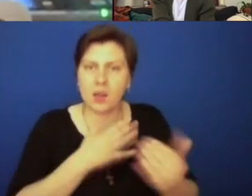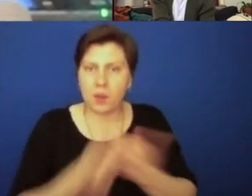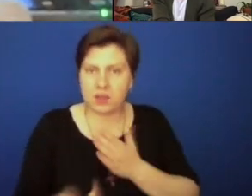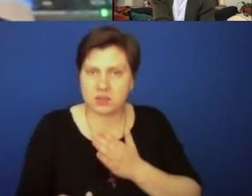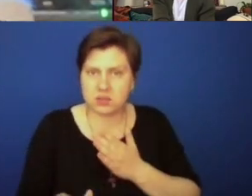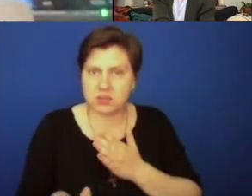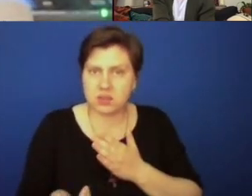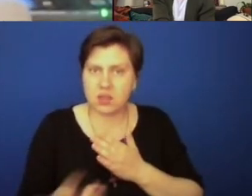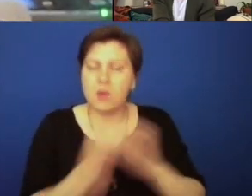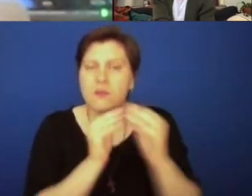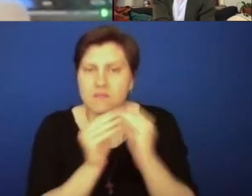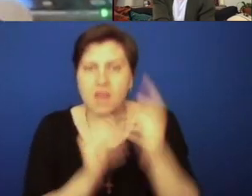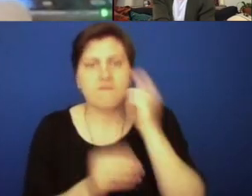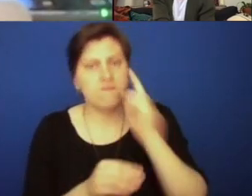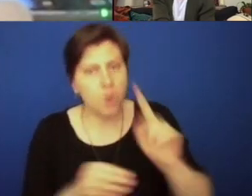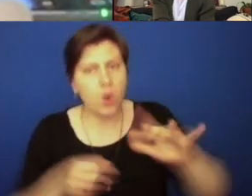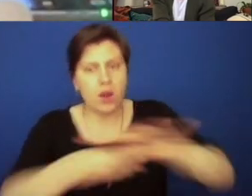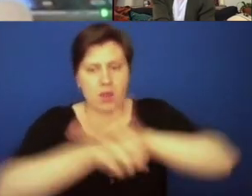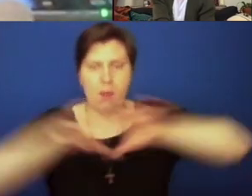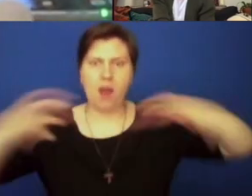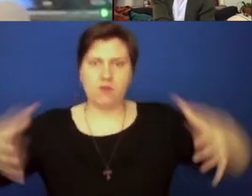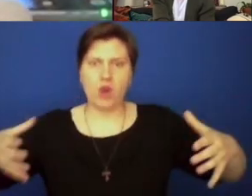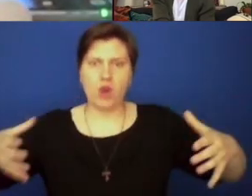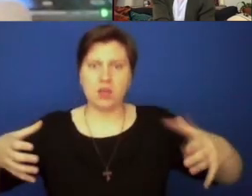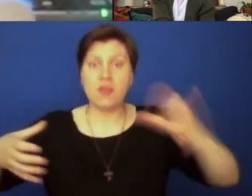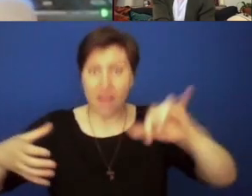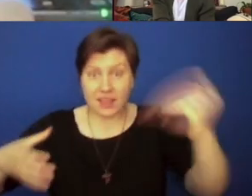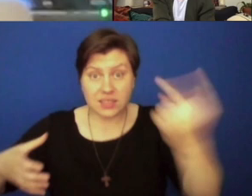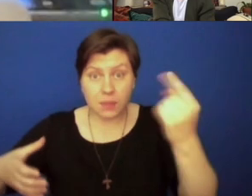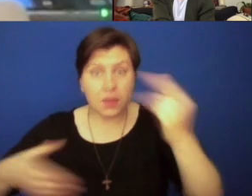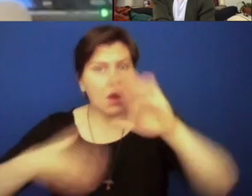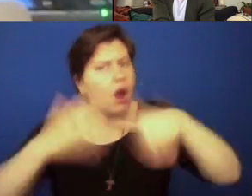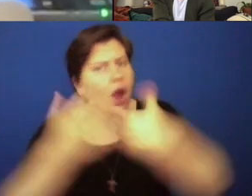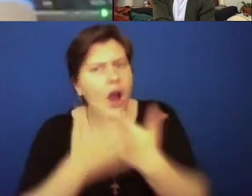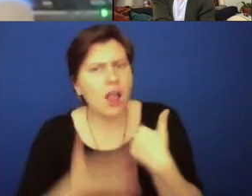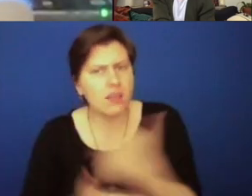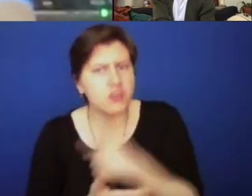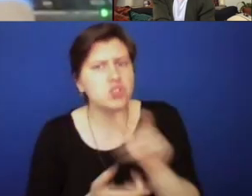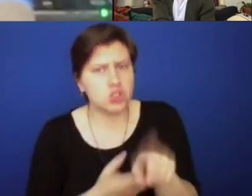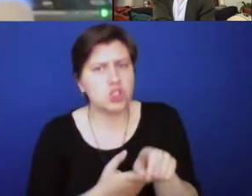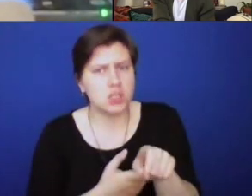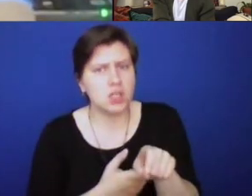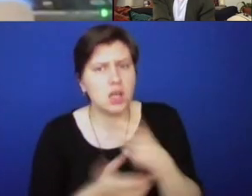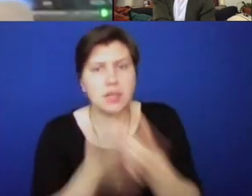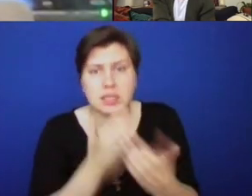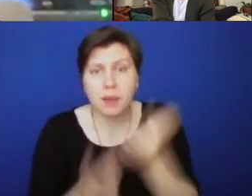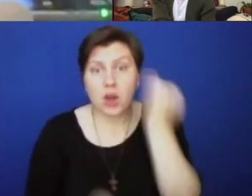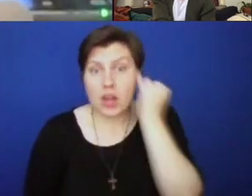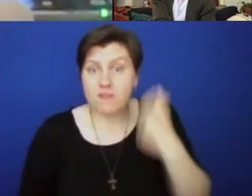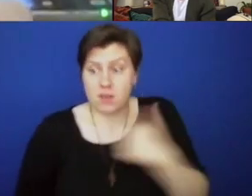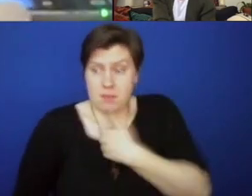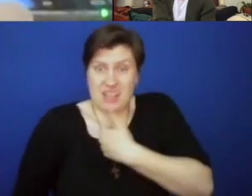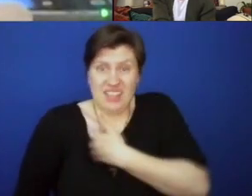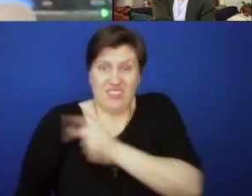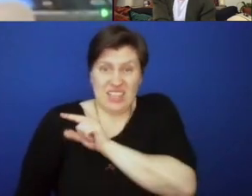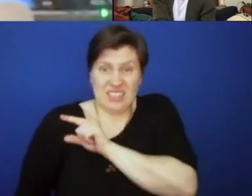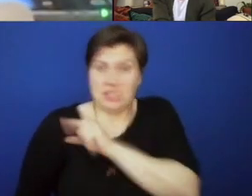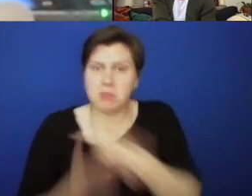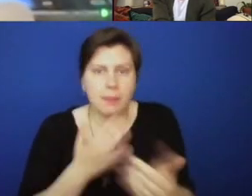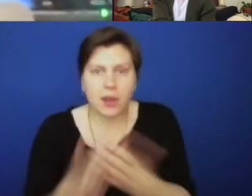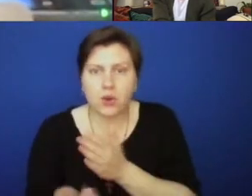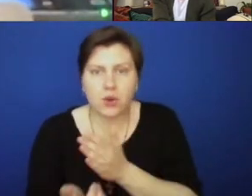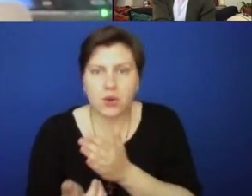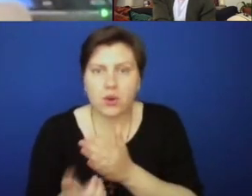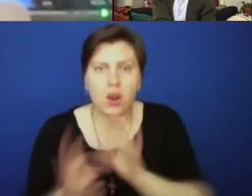to make reparation for the body of Christ. That's something that all of us, you know, should be doing. And again, we've seen this before,